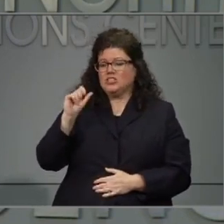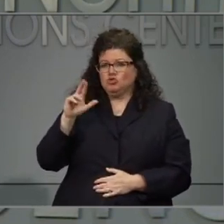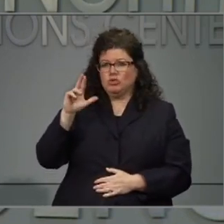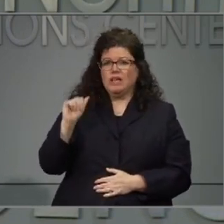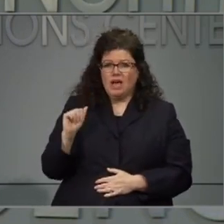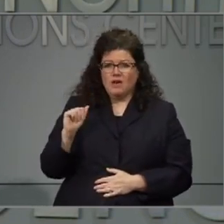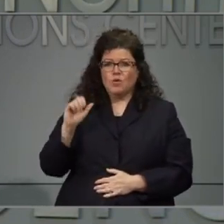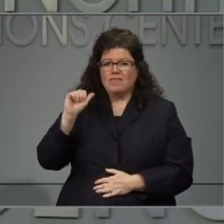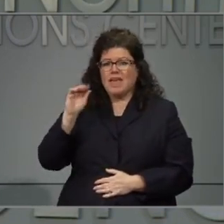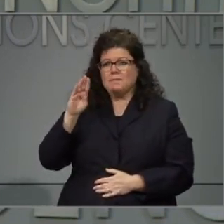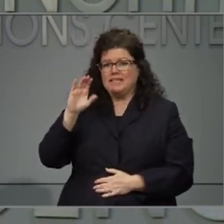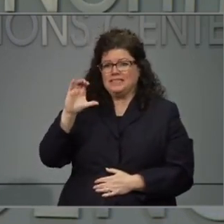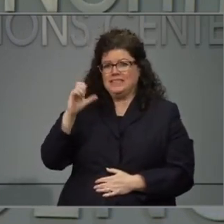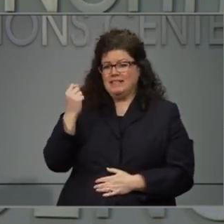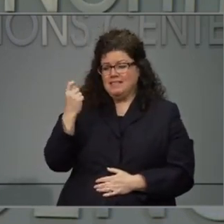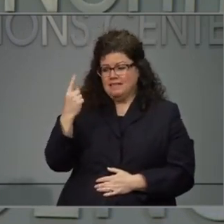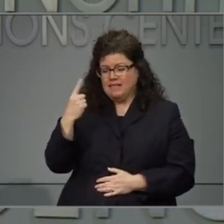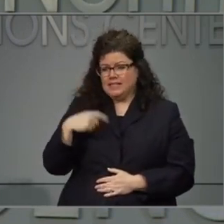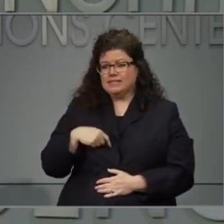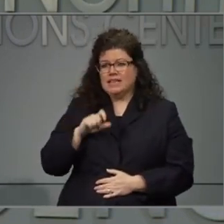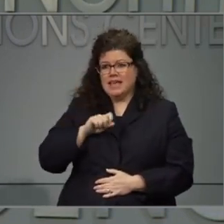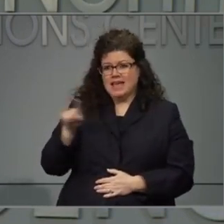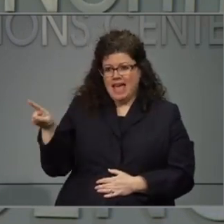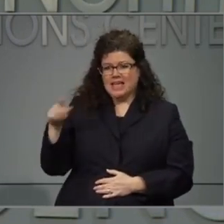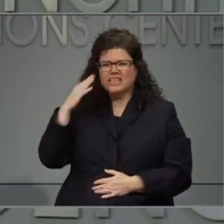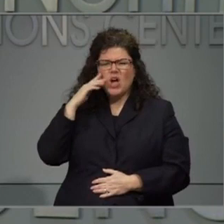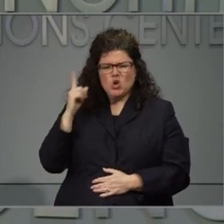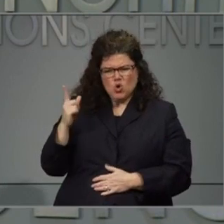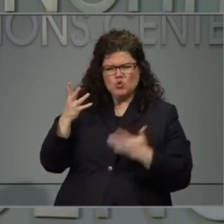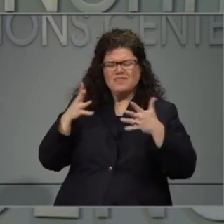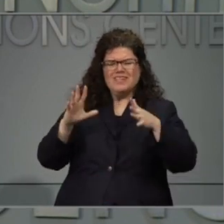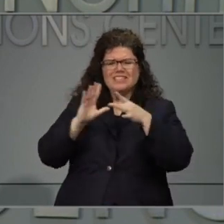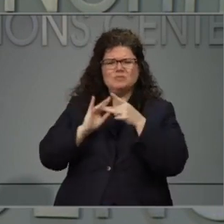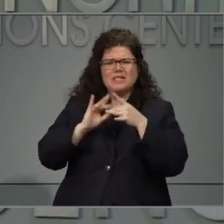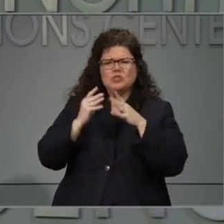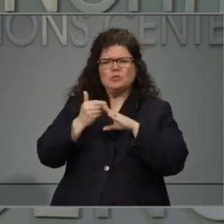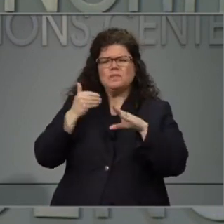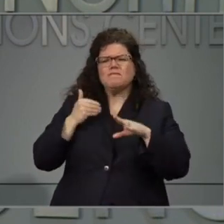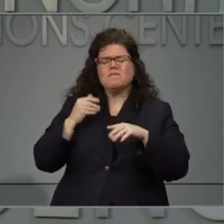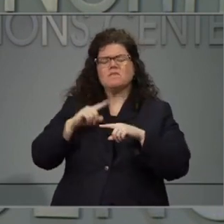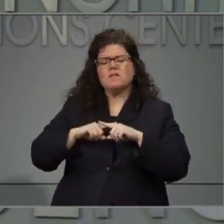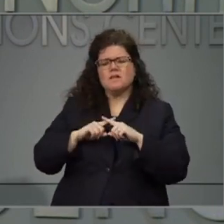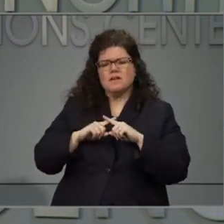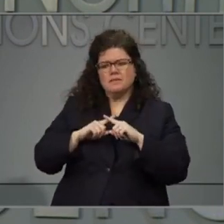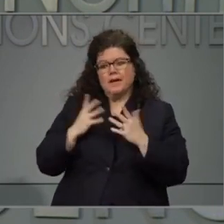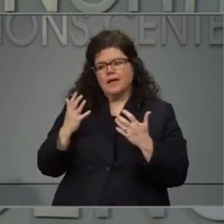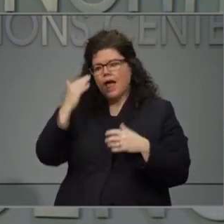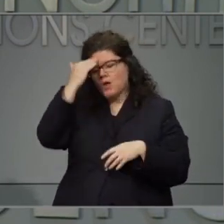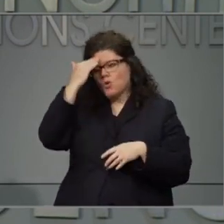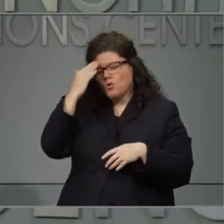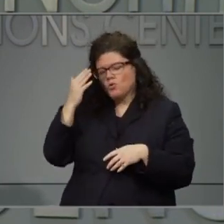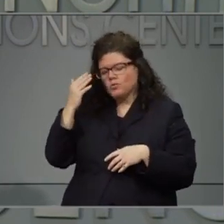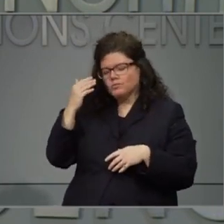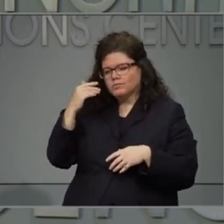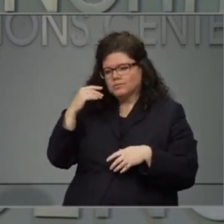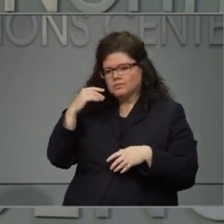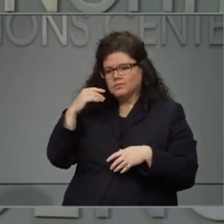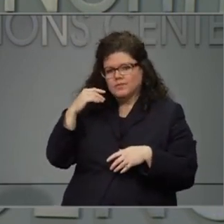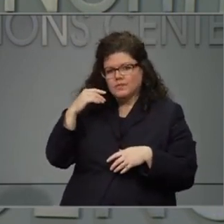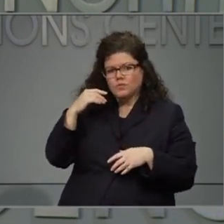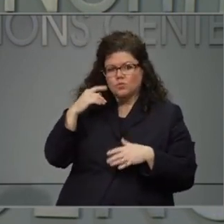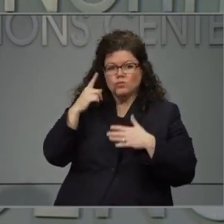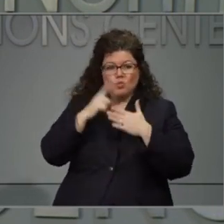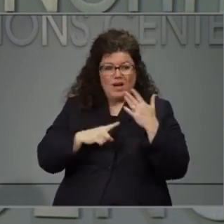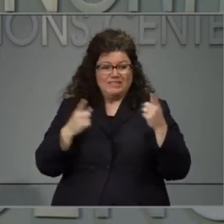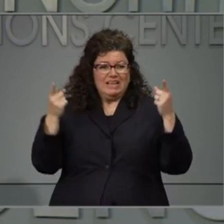ABC11. I know you already spoke to this earlier, and I know that you're familiar with just the plight of